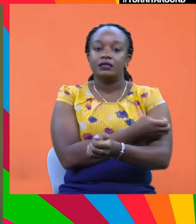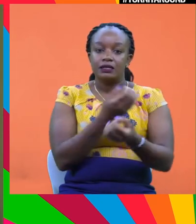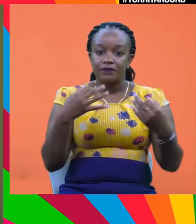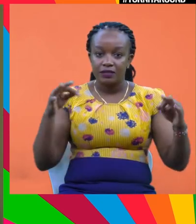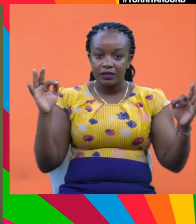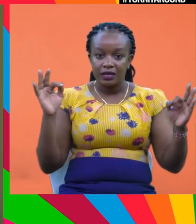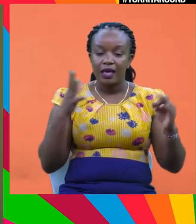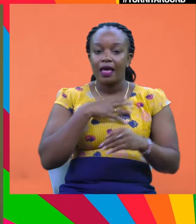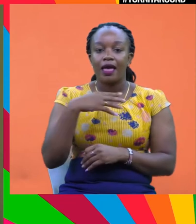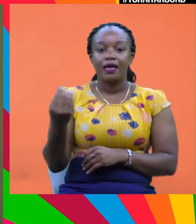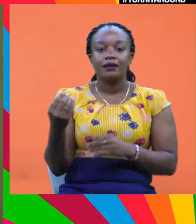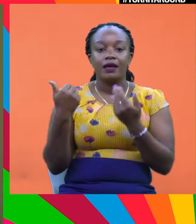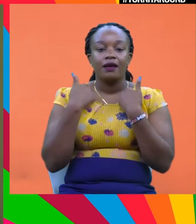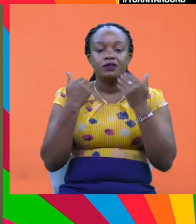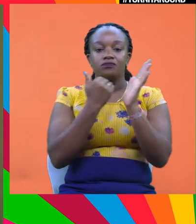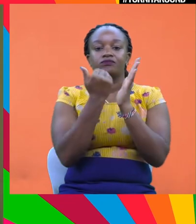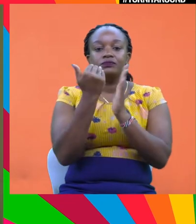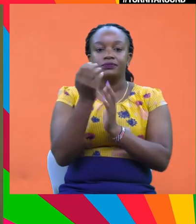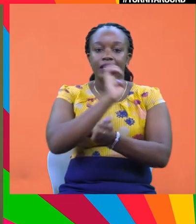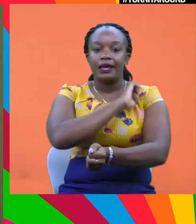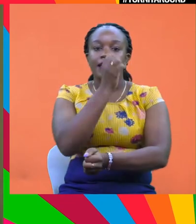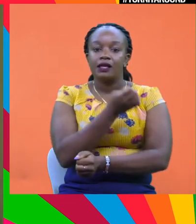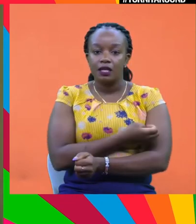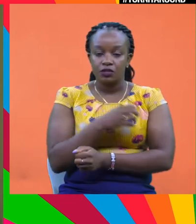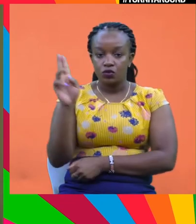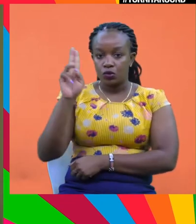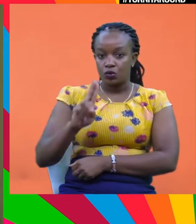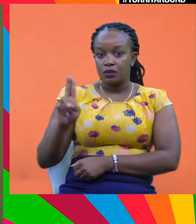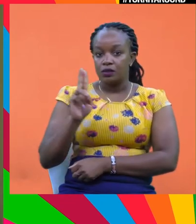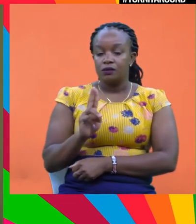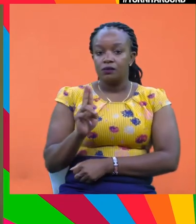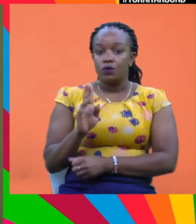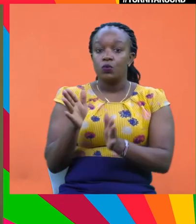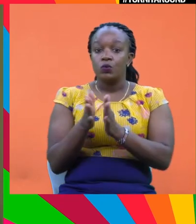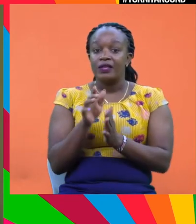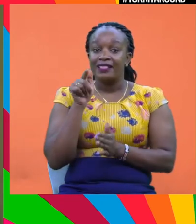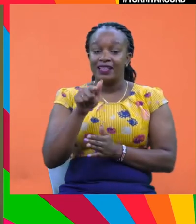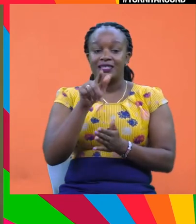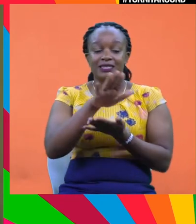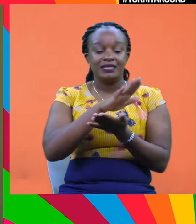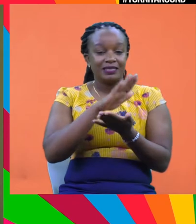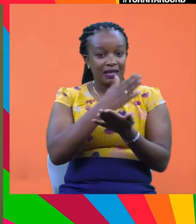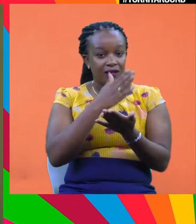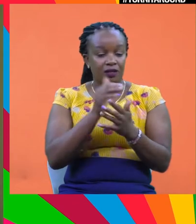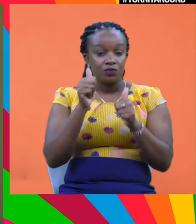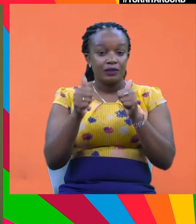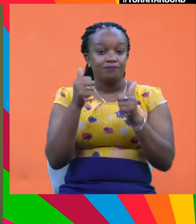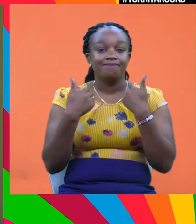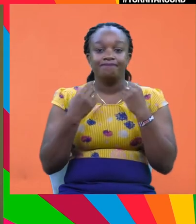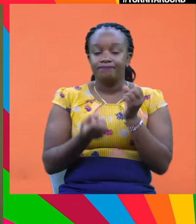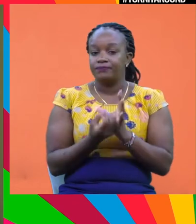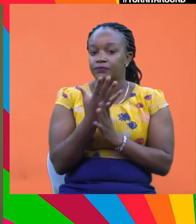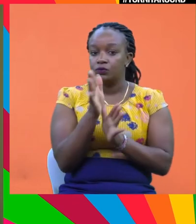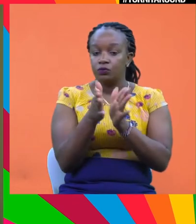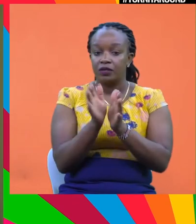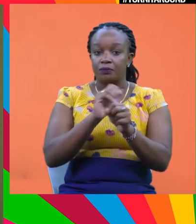and retrofitting buildings to improve energy conservation. Investment in these sectors, which were growing rapidly even prior